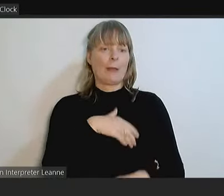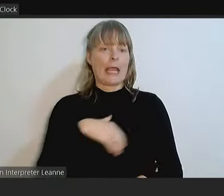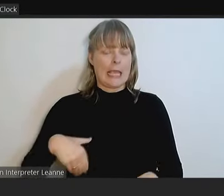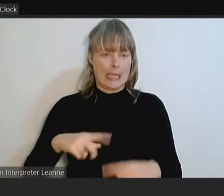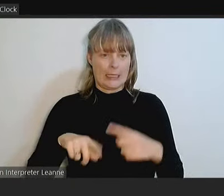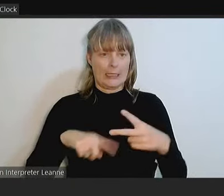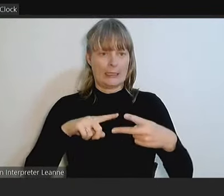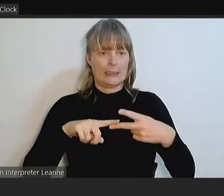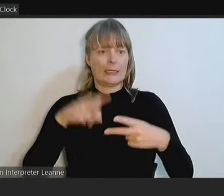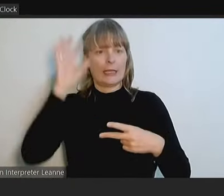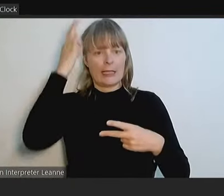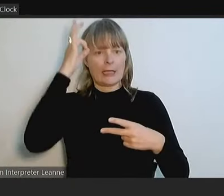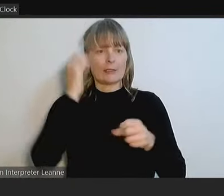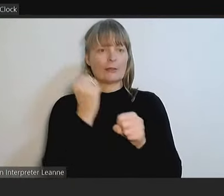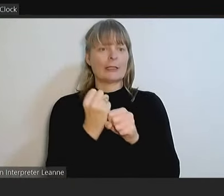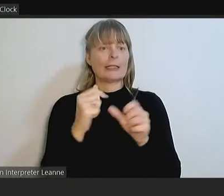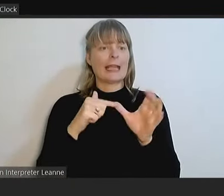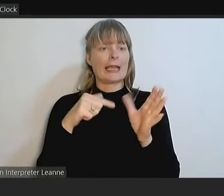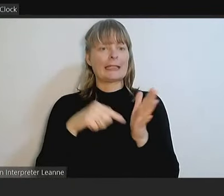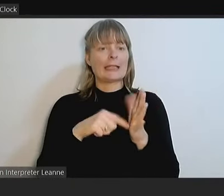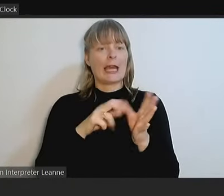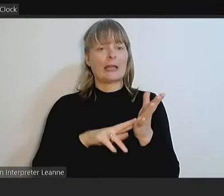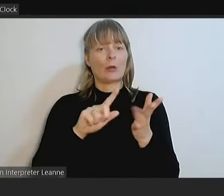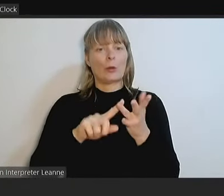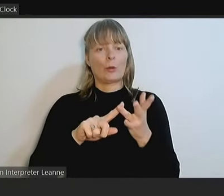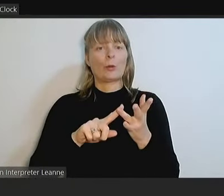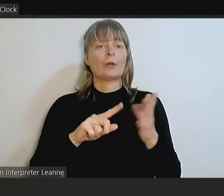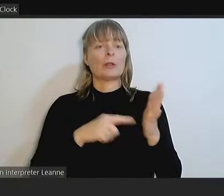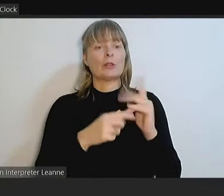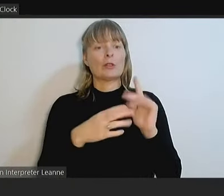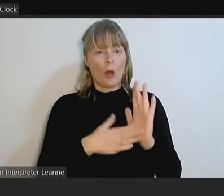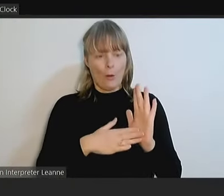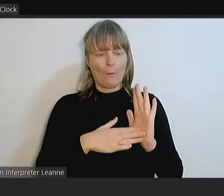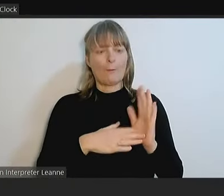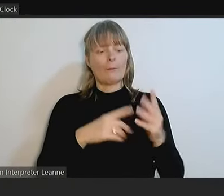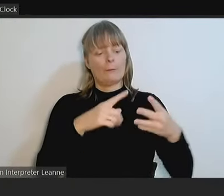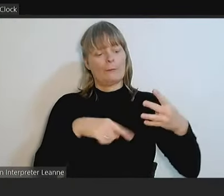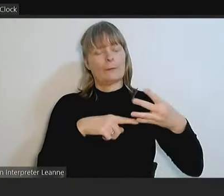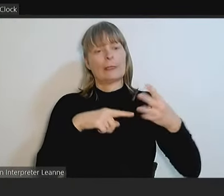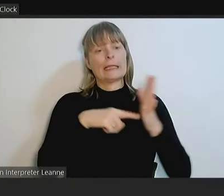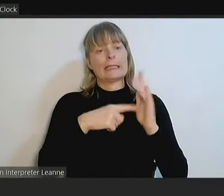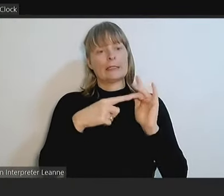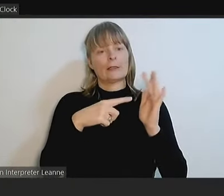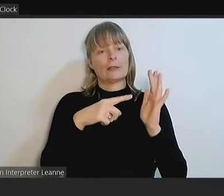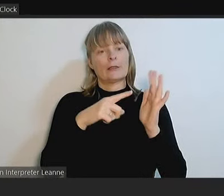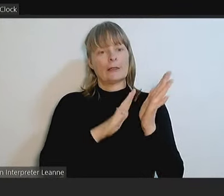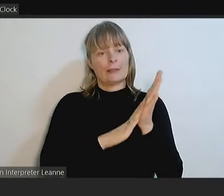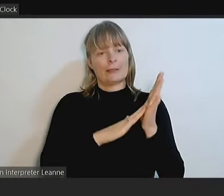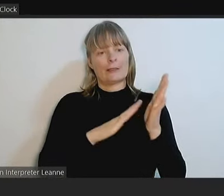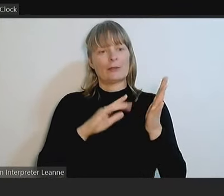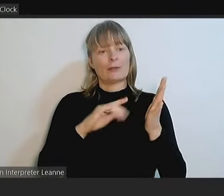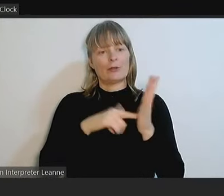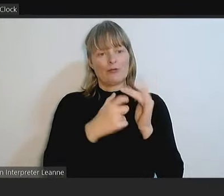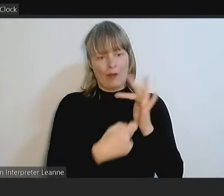Councillor Gaetano Greco, Councillor Tom Hannon, Councillor Tim Lawrence, Councillor Trent McCarthy,